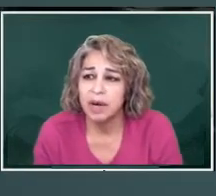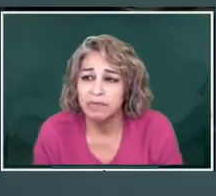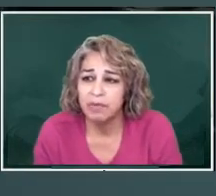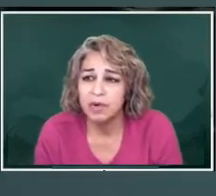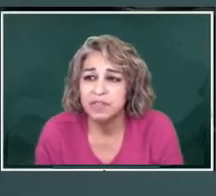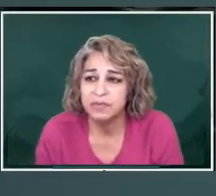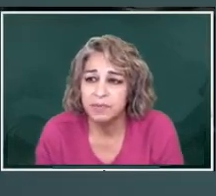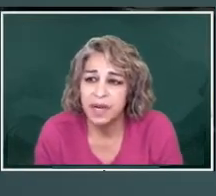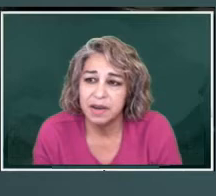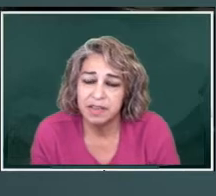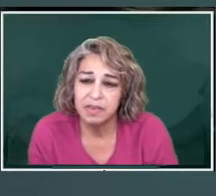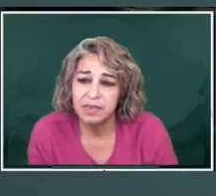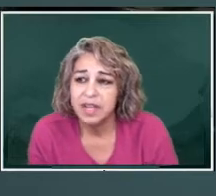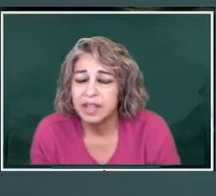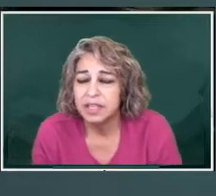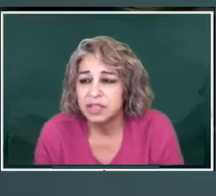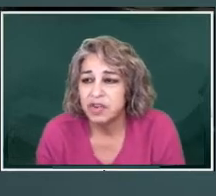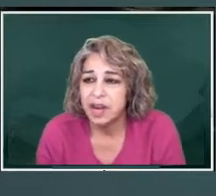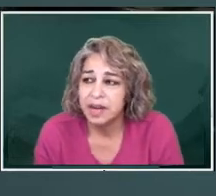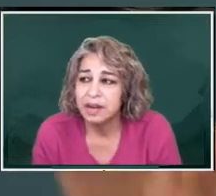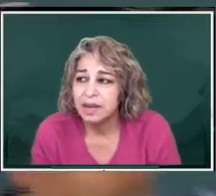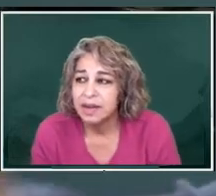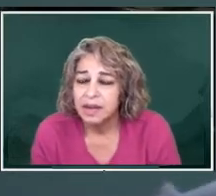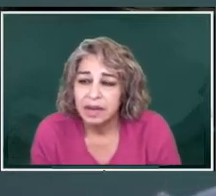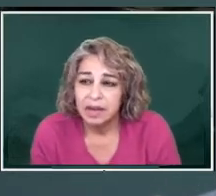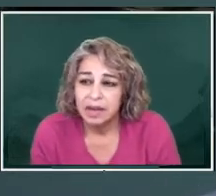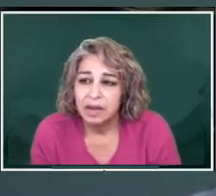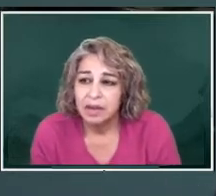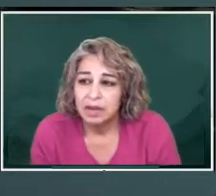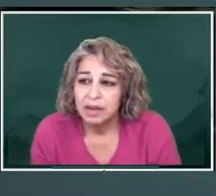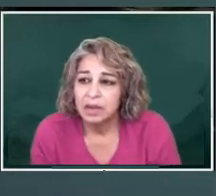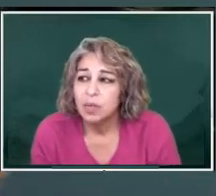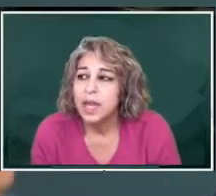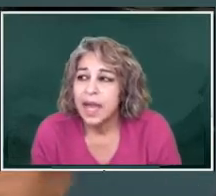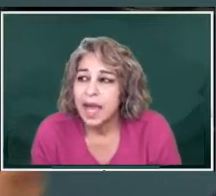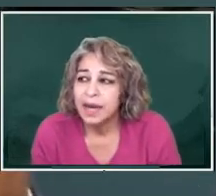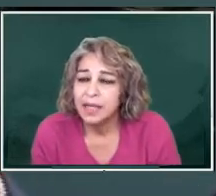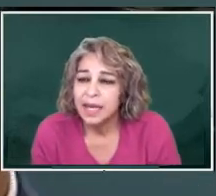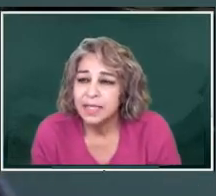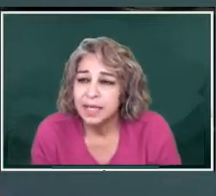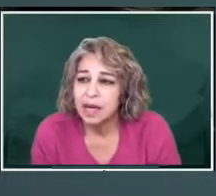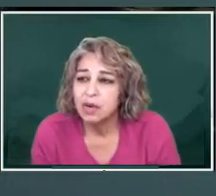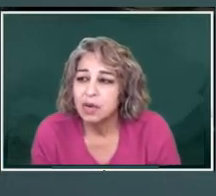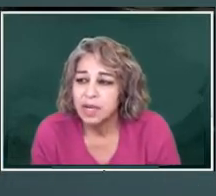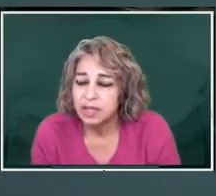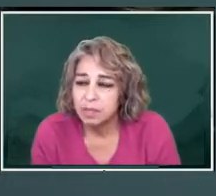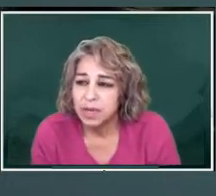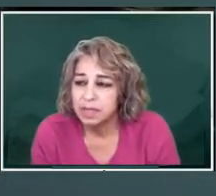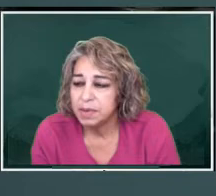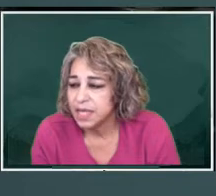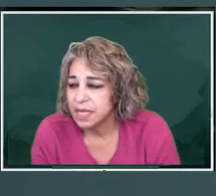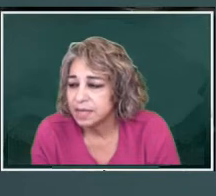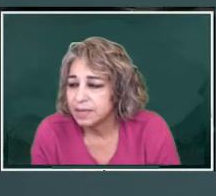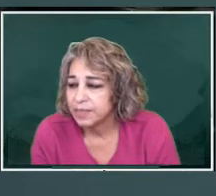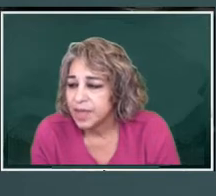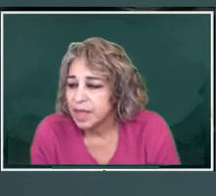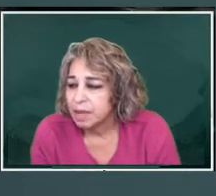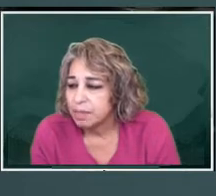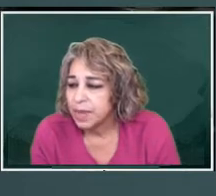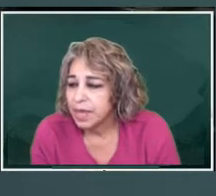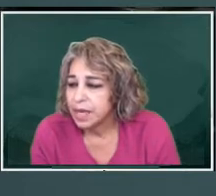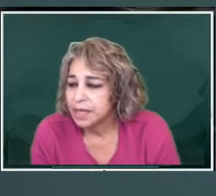that we're going to force it on you, this train. We analyze it according to the possibilities